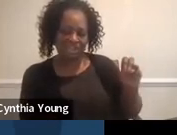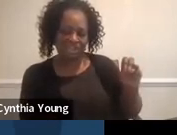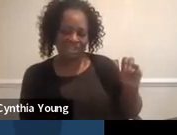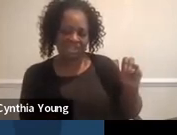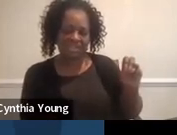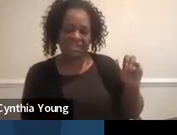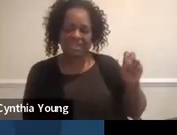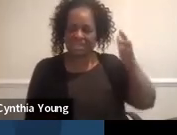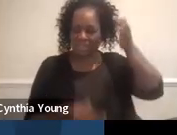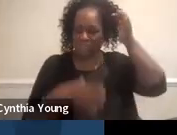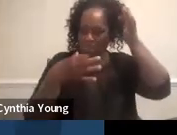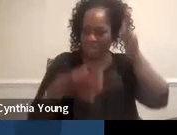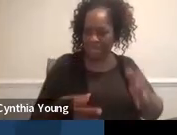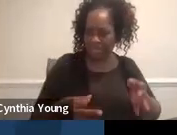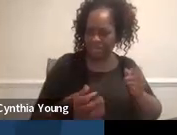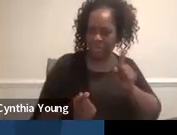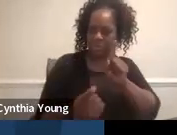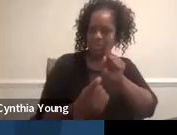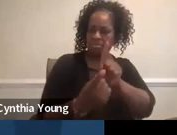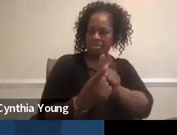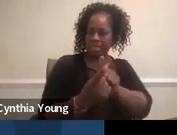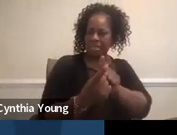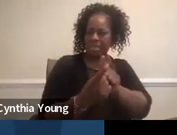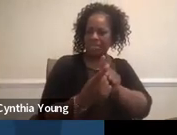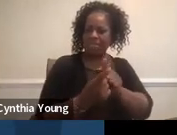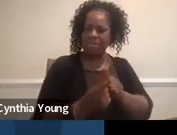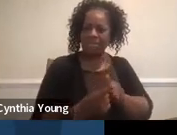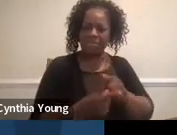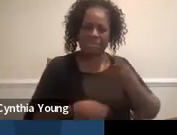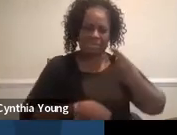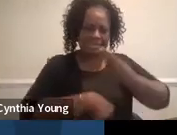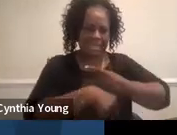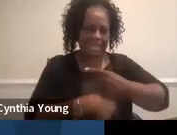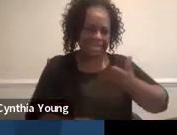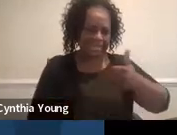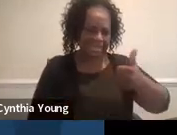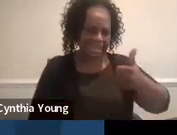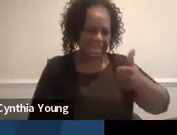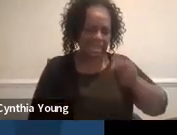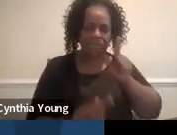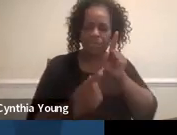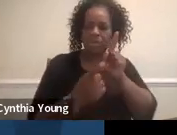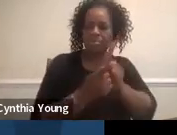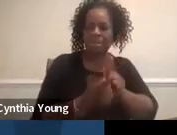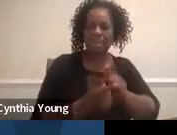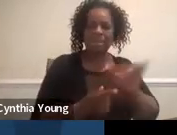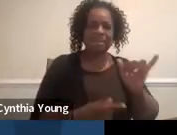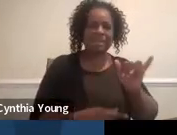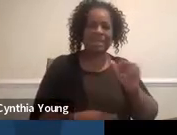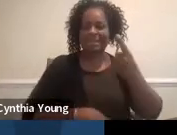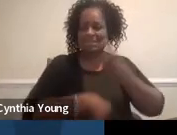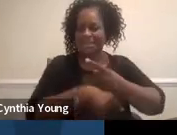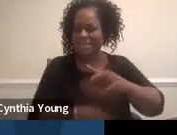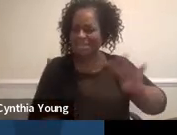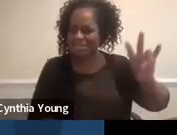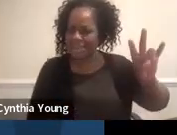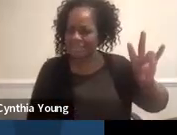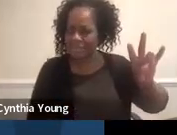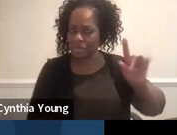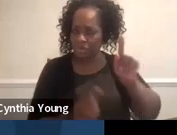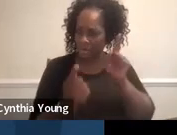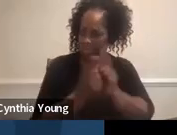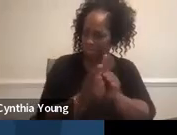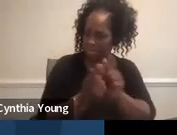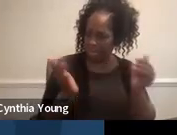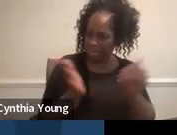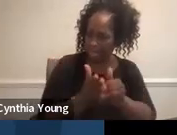so we're supposed to be meeting when we get to day 10, but if we meet on like, say, day seven, do we have to meet again